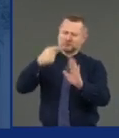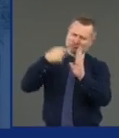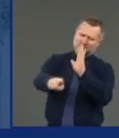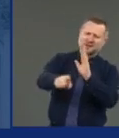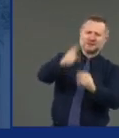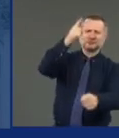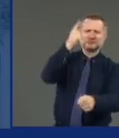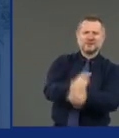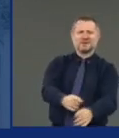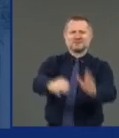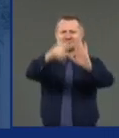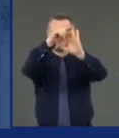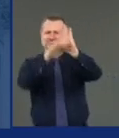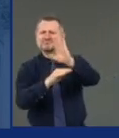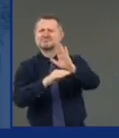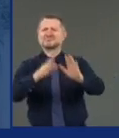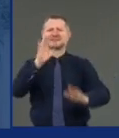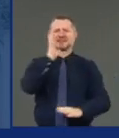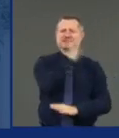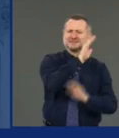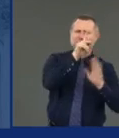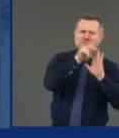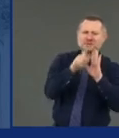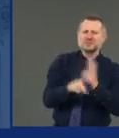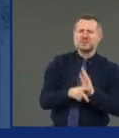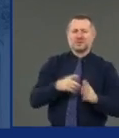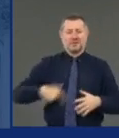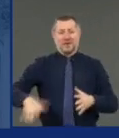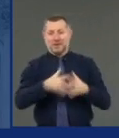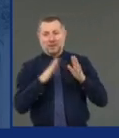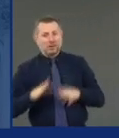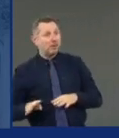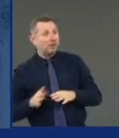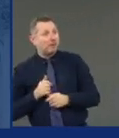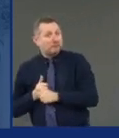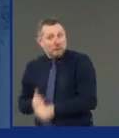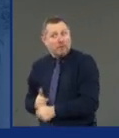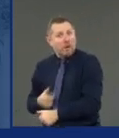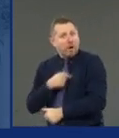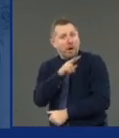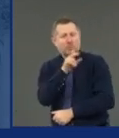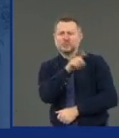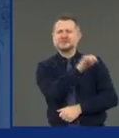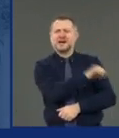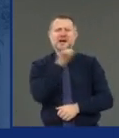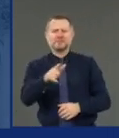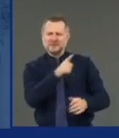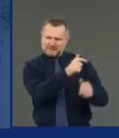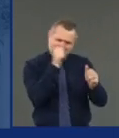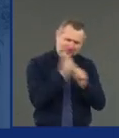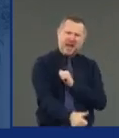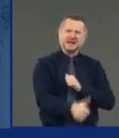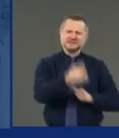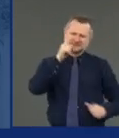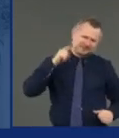that Americans live their life by? Pass a piece of legislation